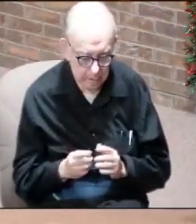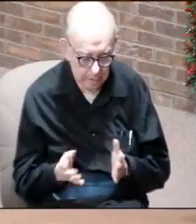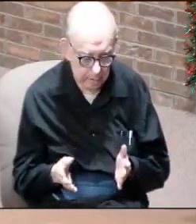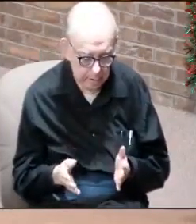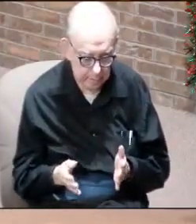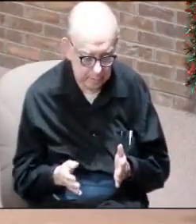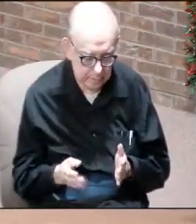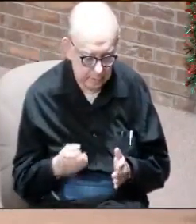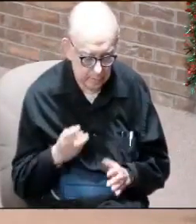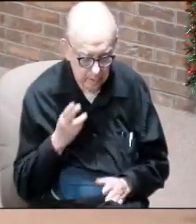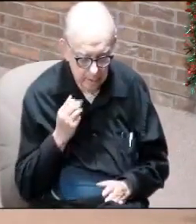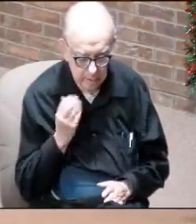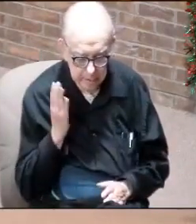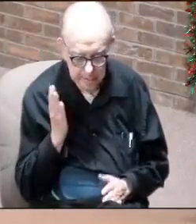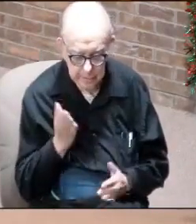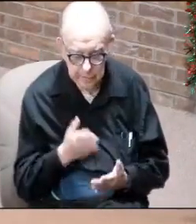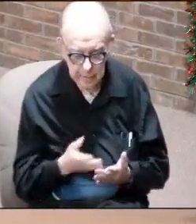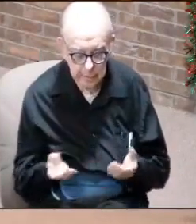Honey, something's going to happen.